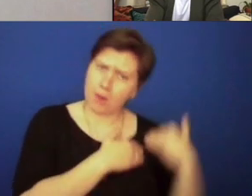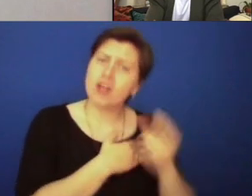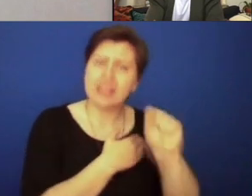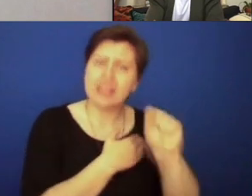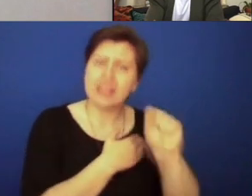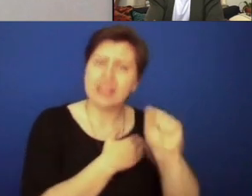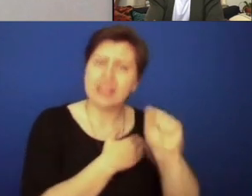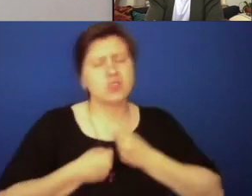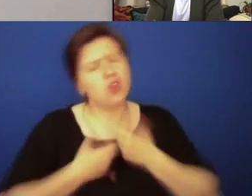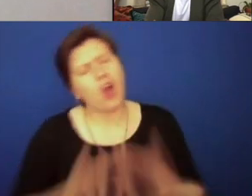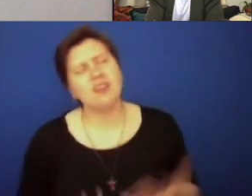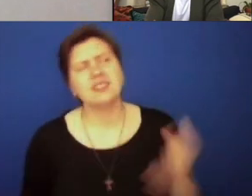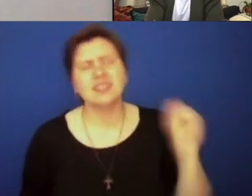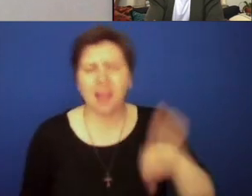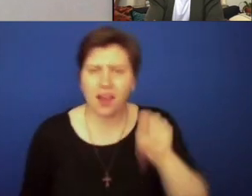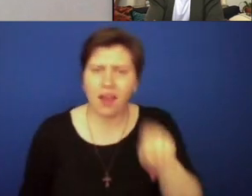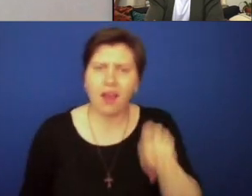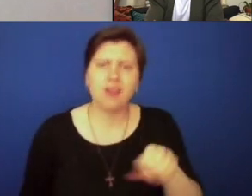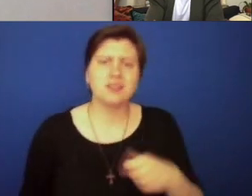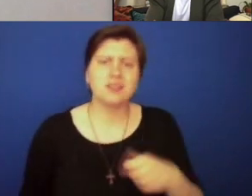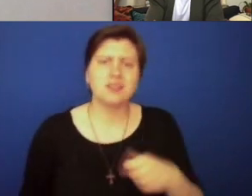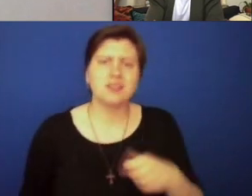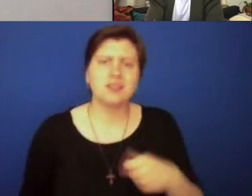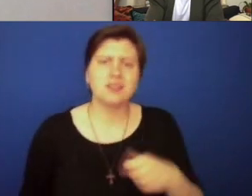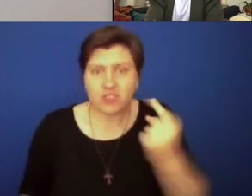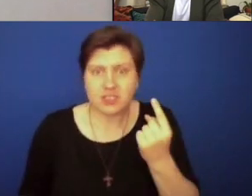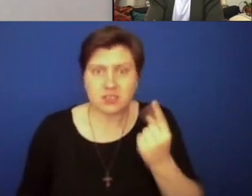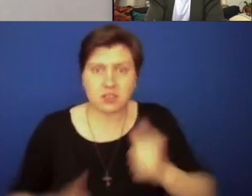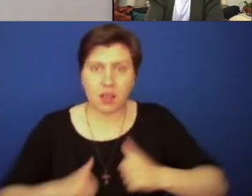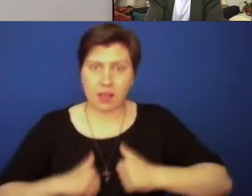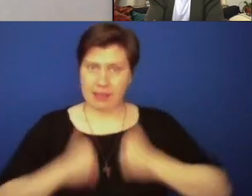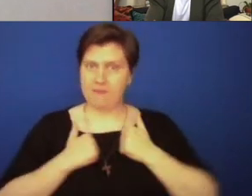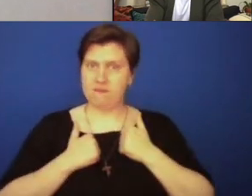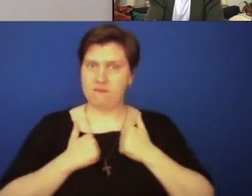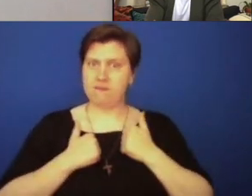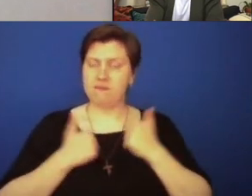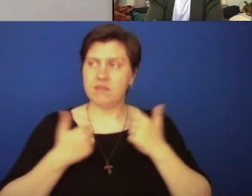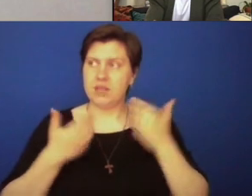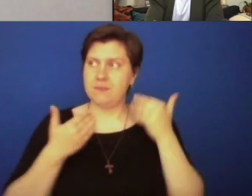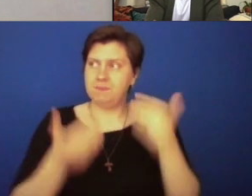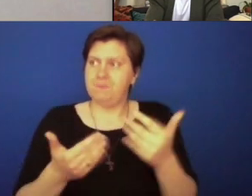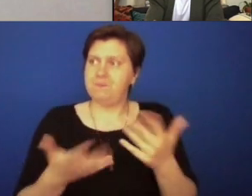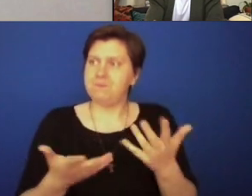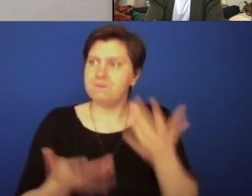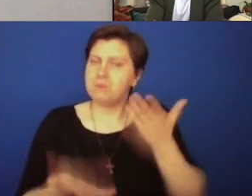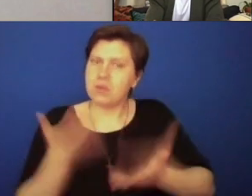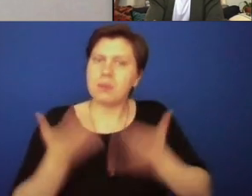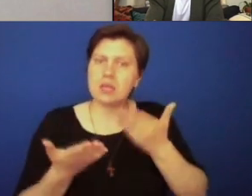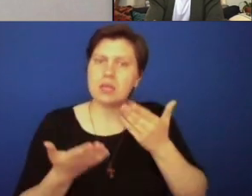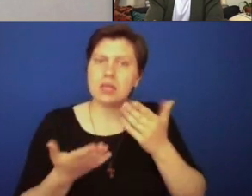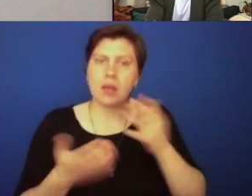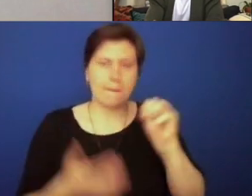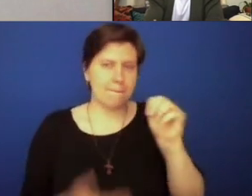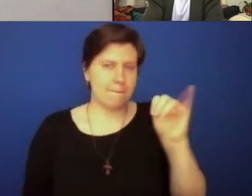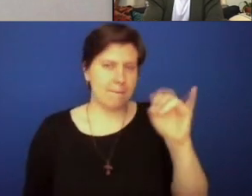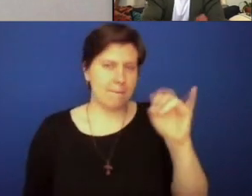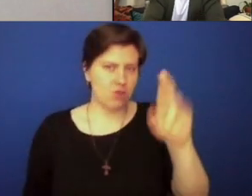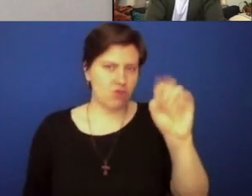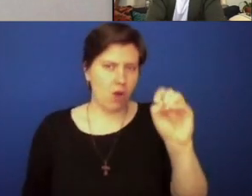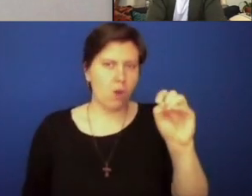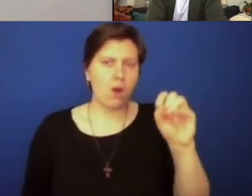a burden, it is exhausting to constantly have to not only live a life that might, you might deal with